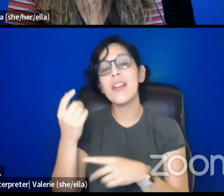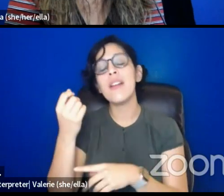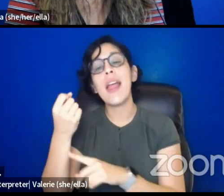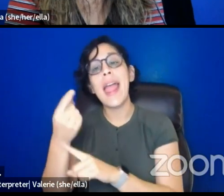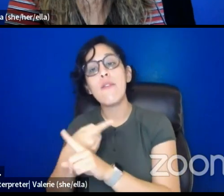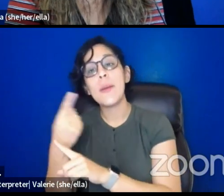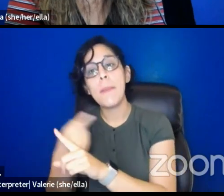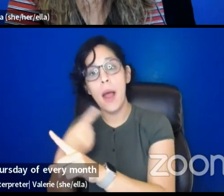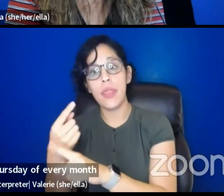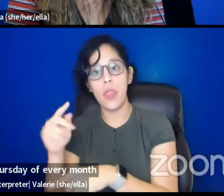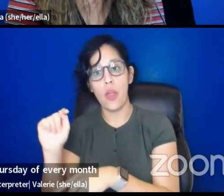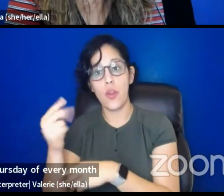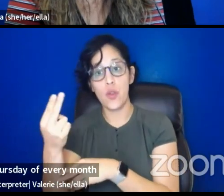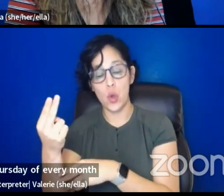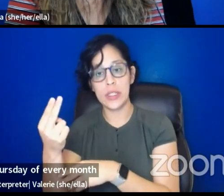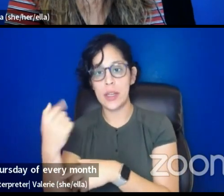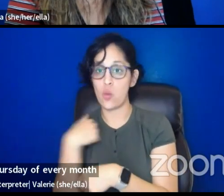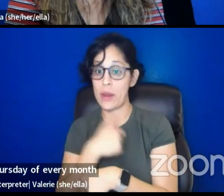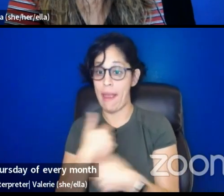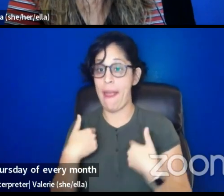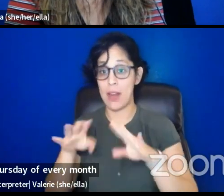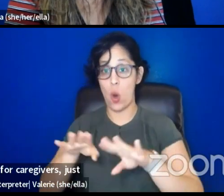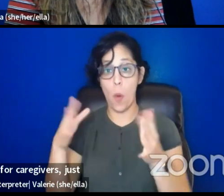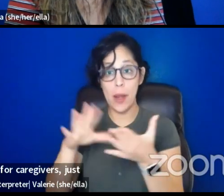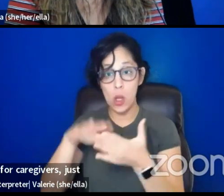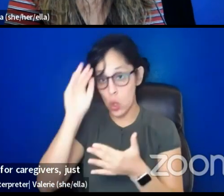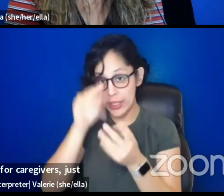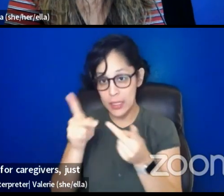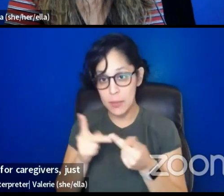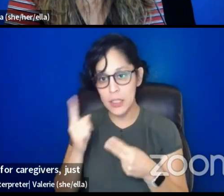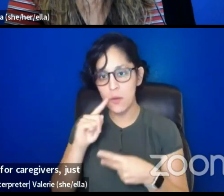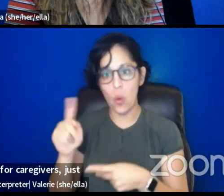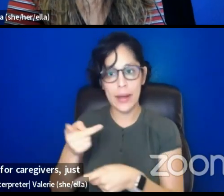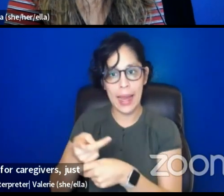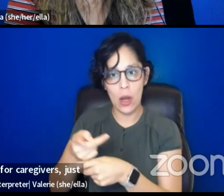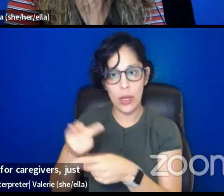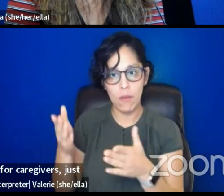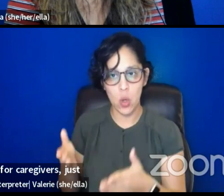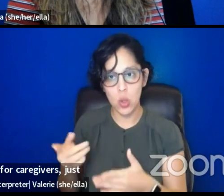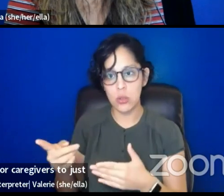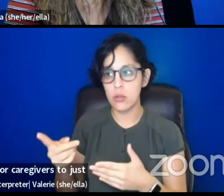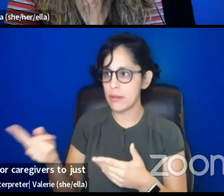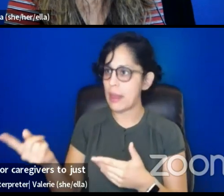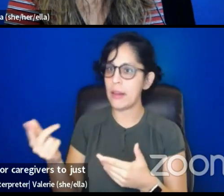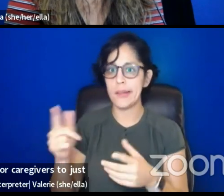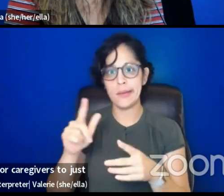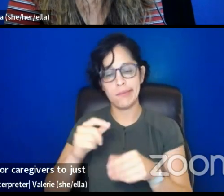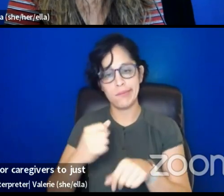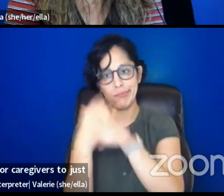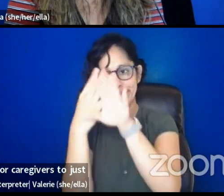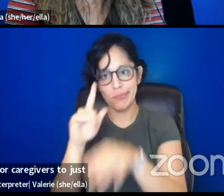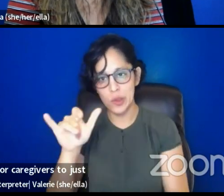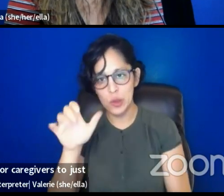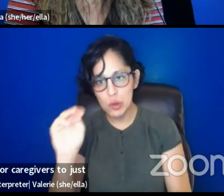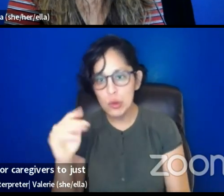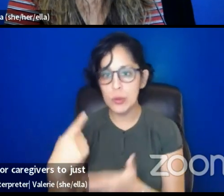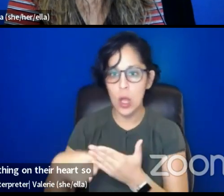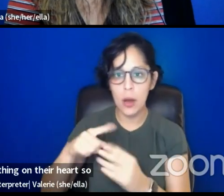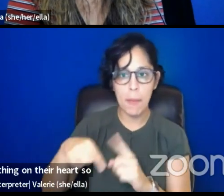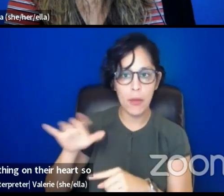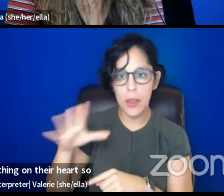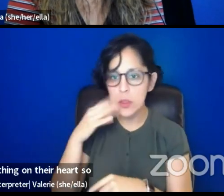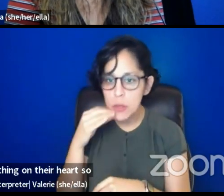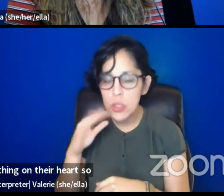month, we have an open affinity space for caregivers to just come in, zoom in, talk about anything on their heart, so spreading the word there